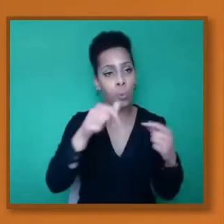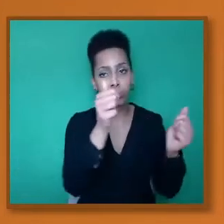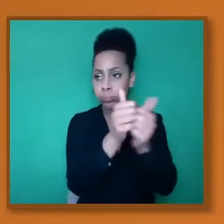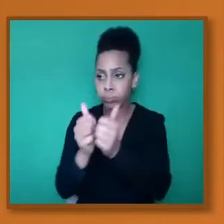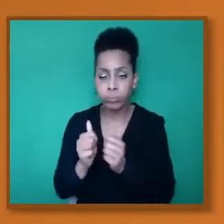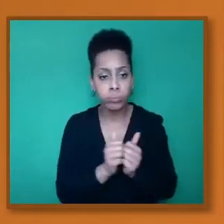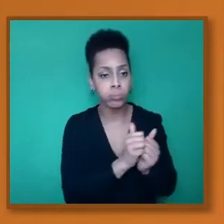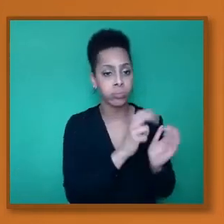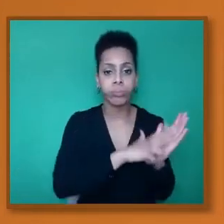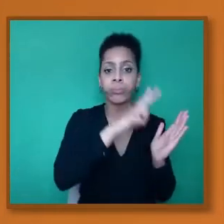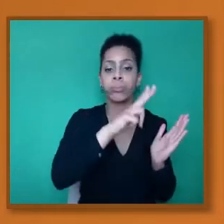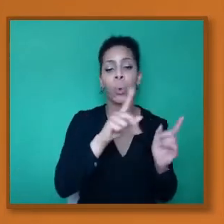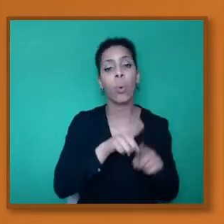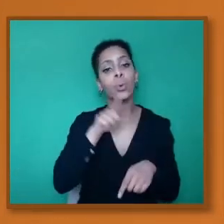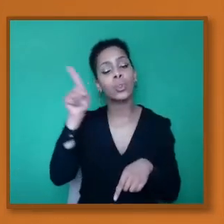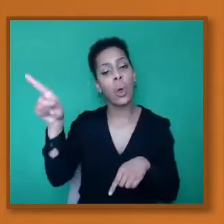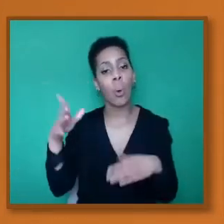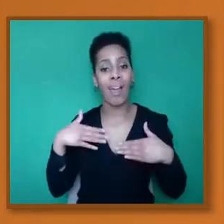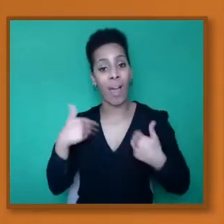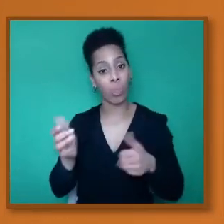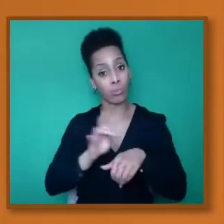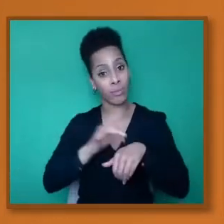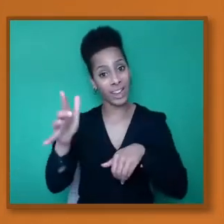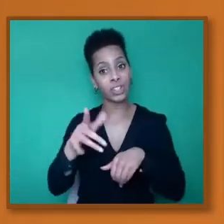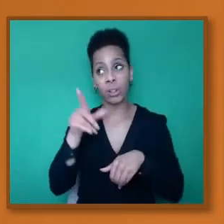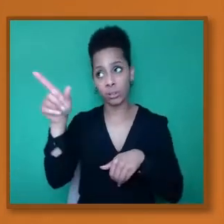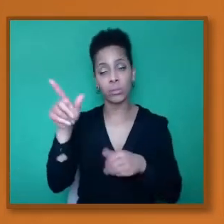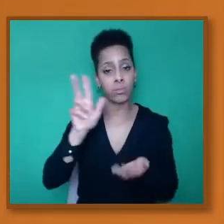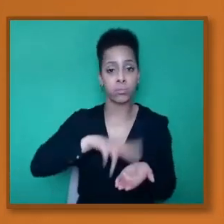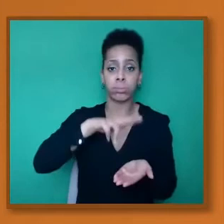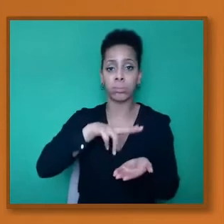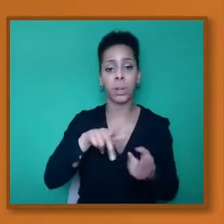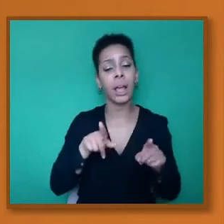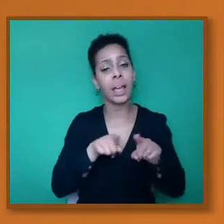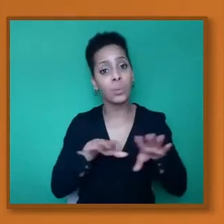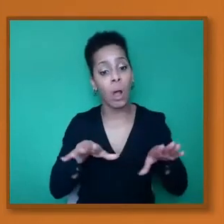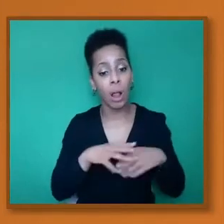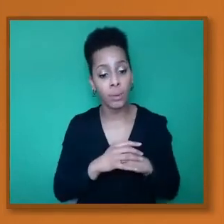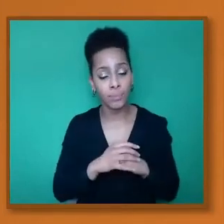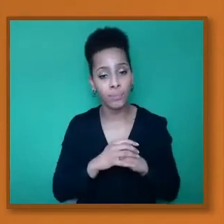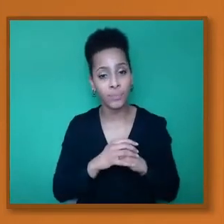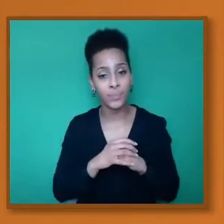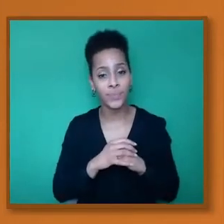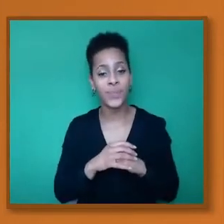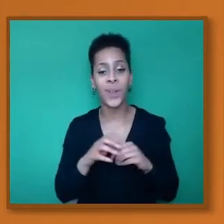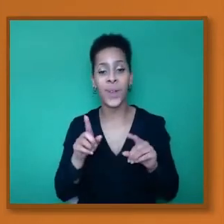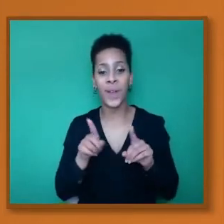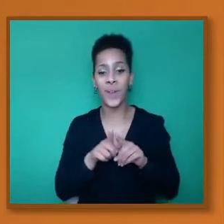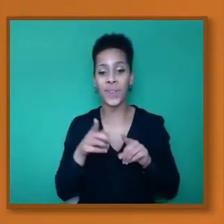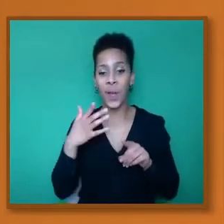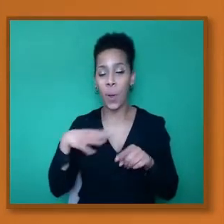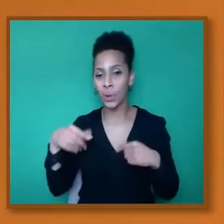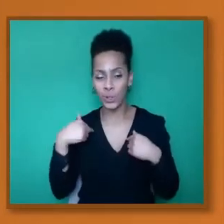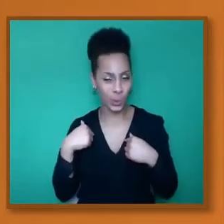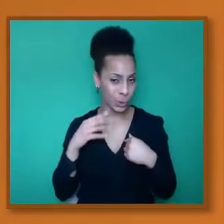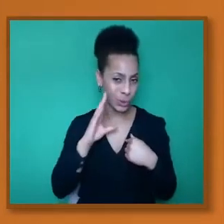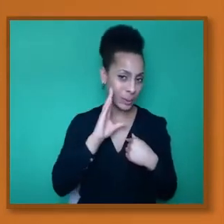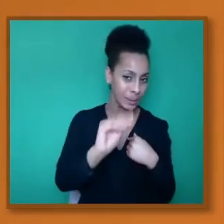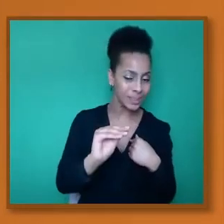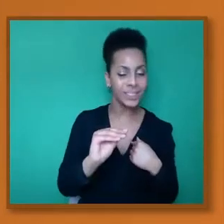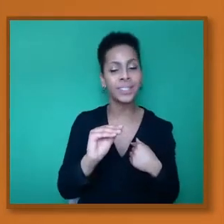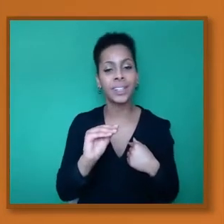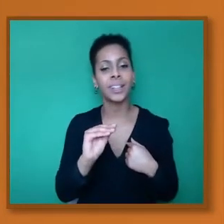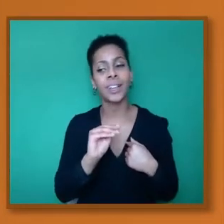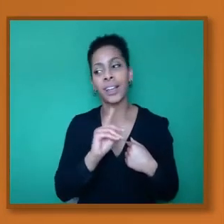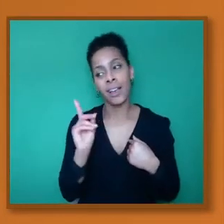such as Donna Kinnear. And finally, I just would like to put a plug, if I could get a chance. know William and I have got a